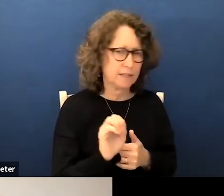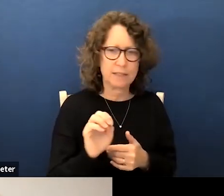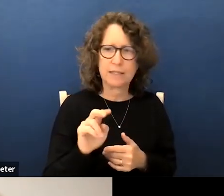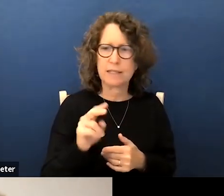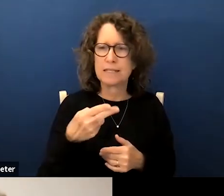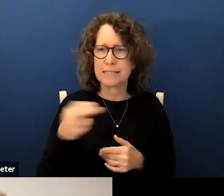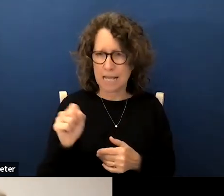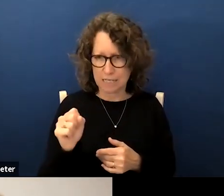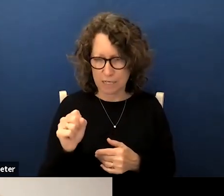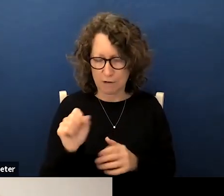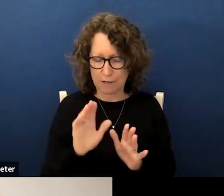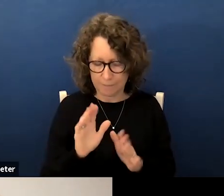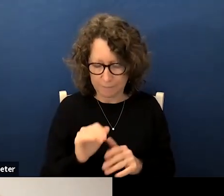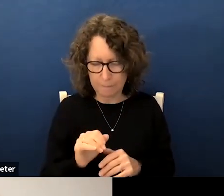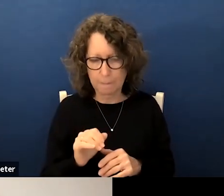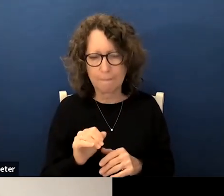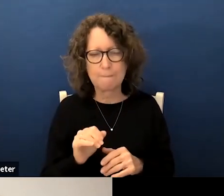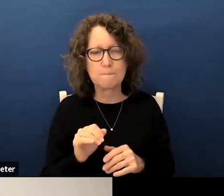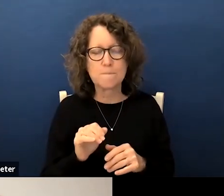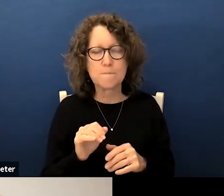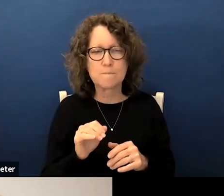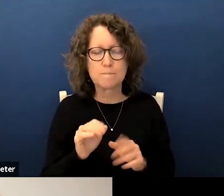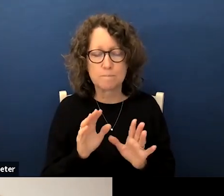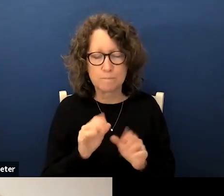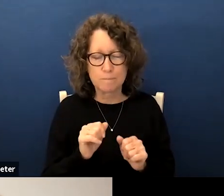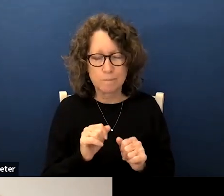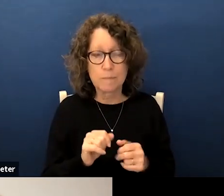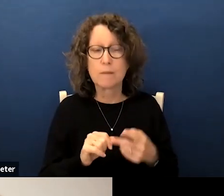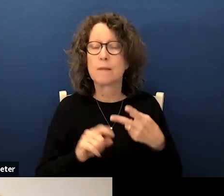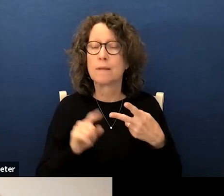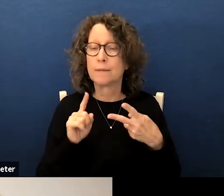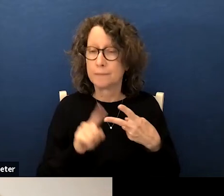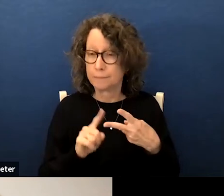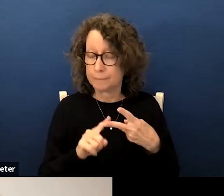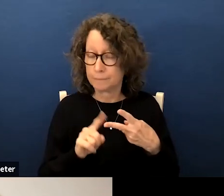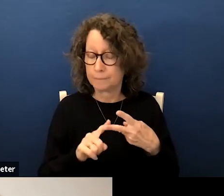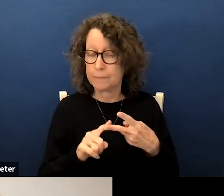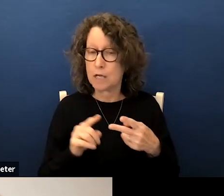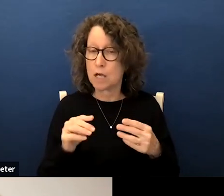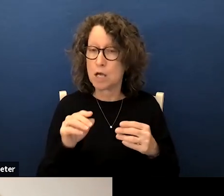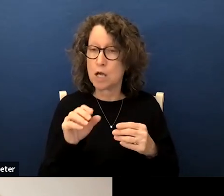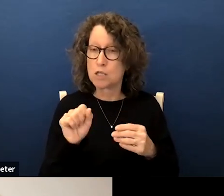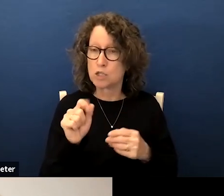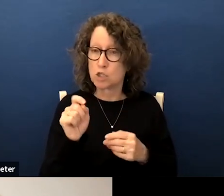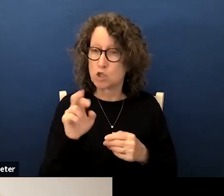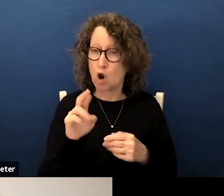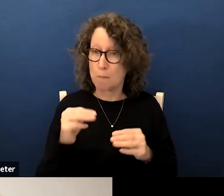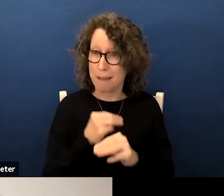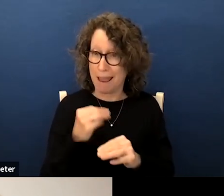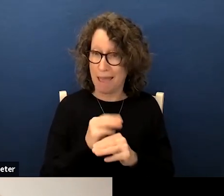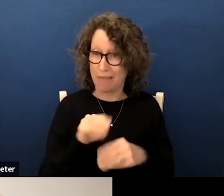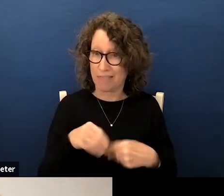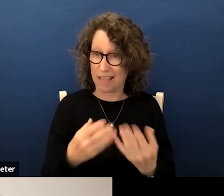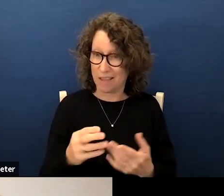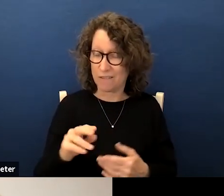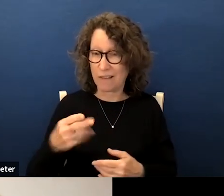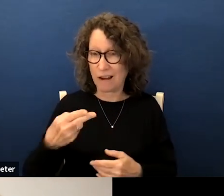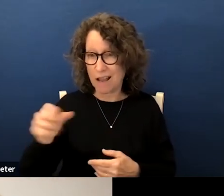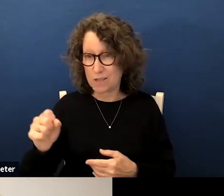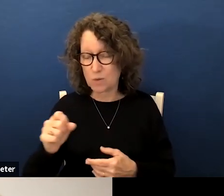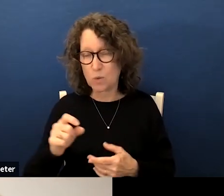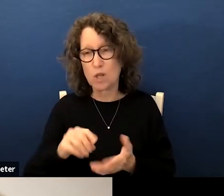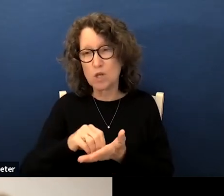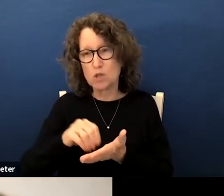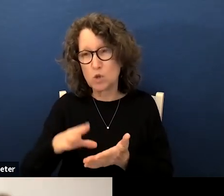our robust assessment practices around star math number two the way star math is administered in the secondary grades is through in students